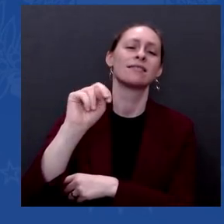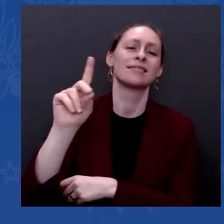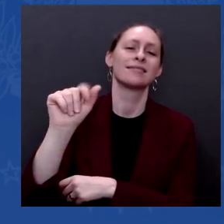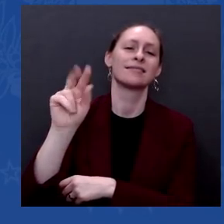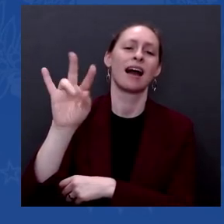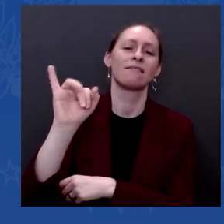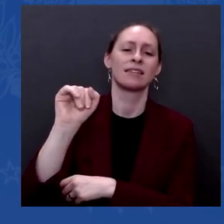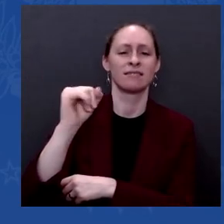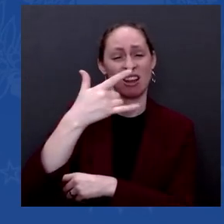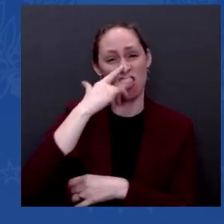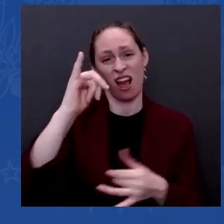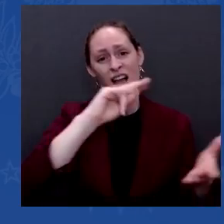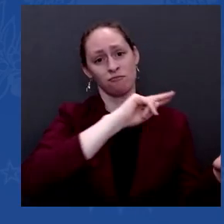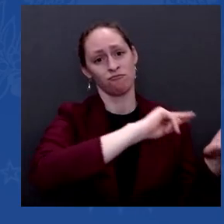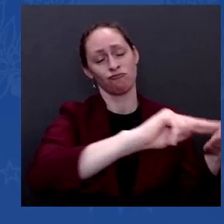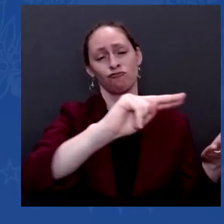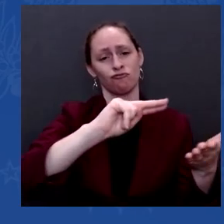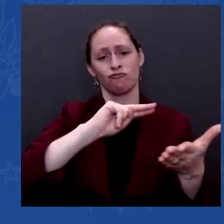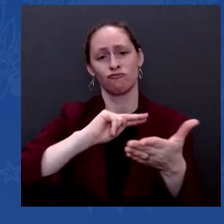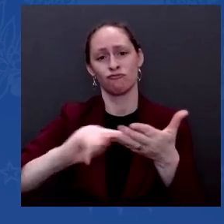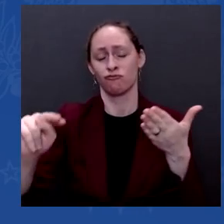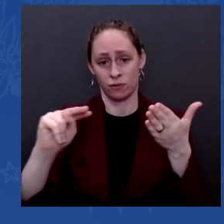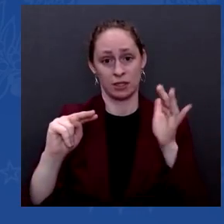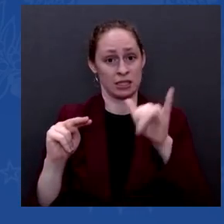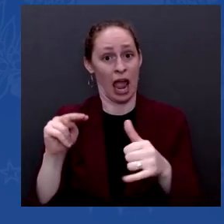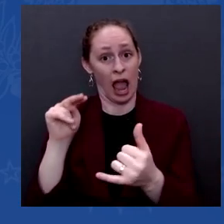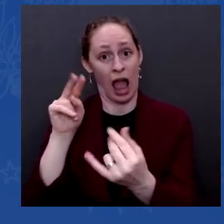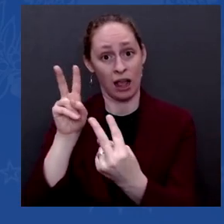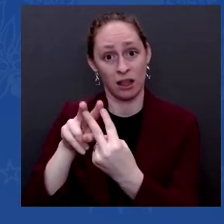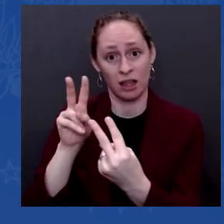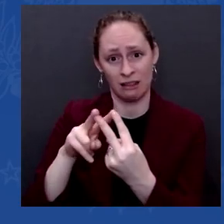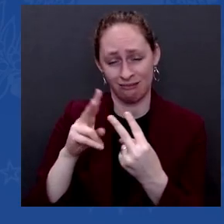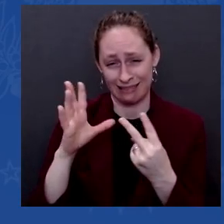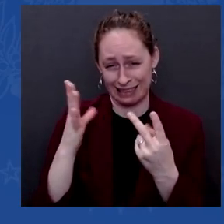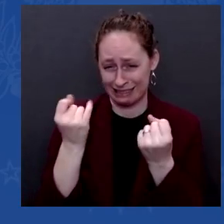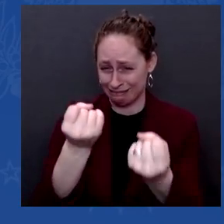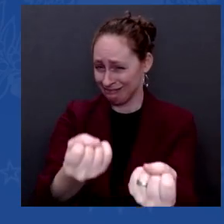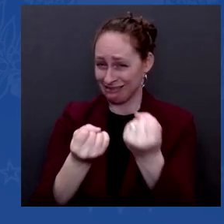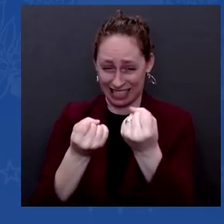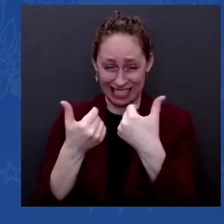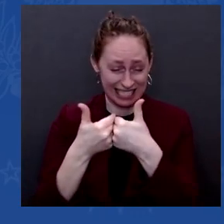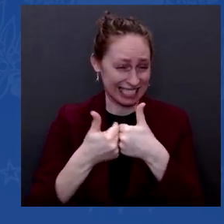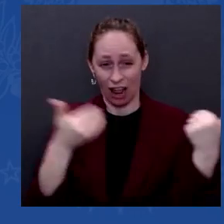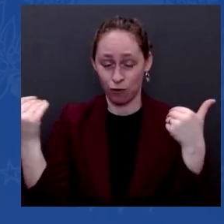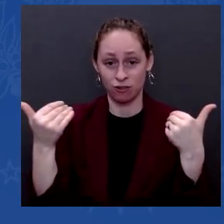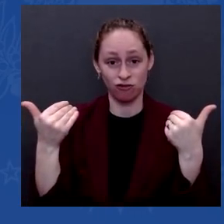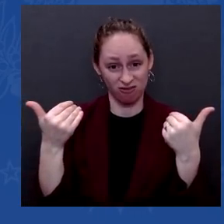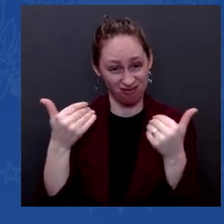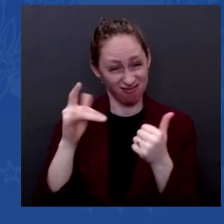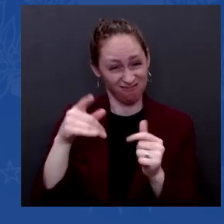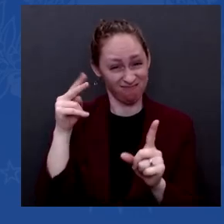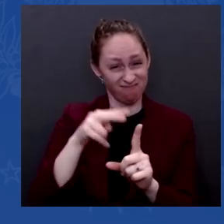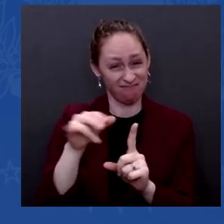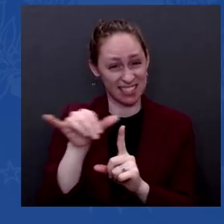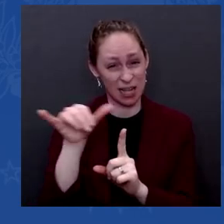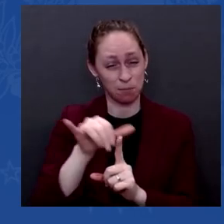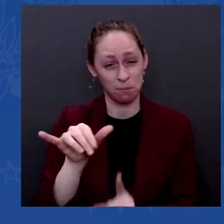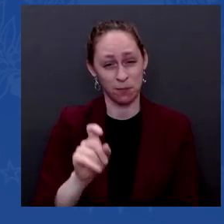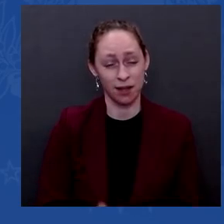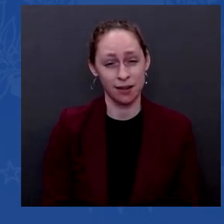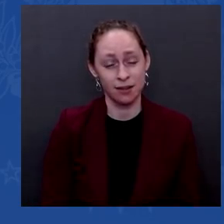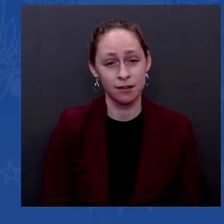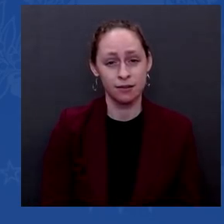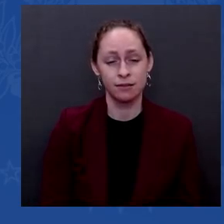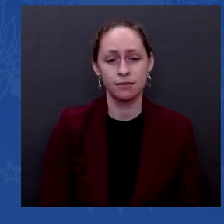Anybody who listened to the speech, I did not say that they were going to be a George Wallace or a Bull Connor.